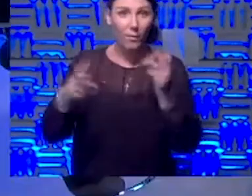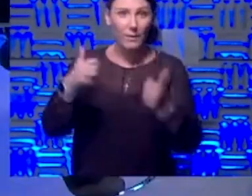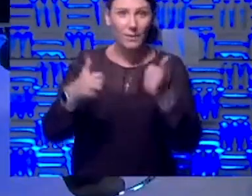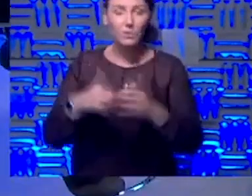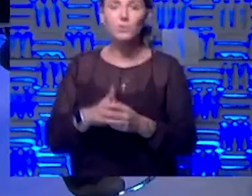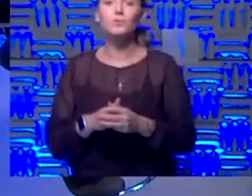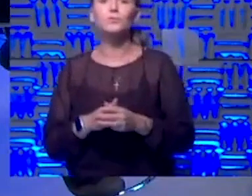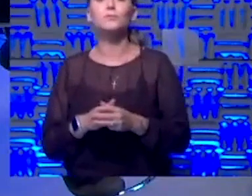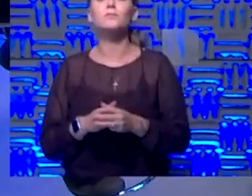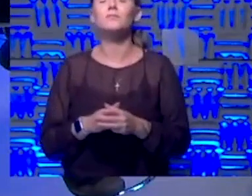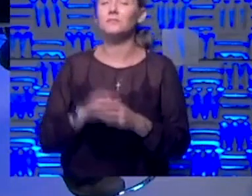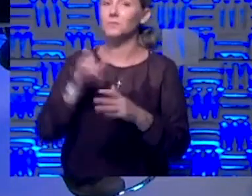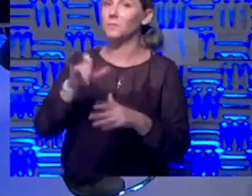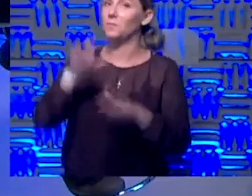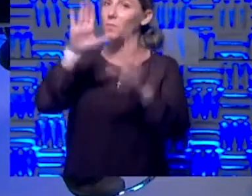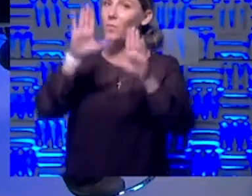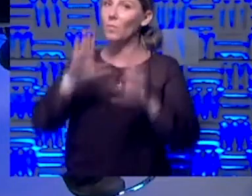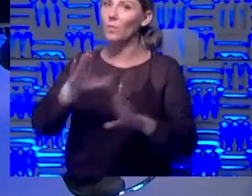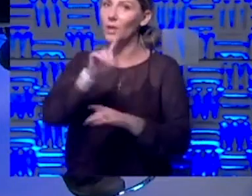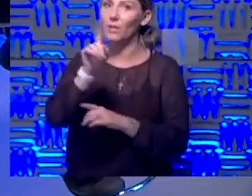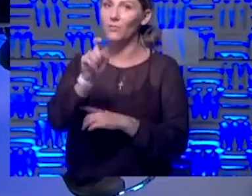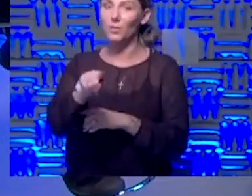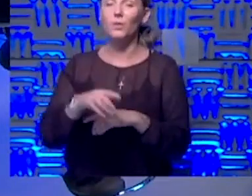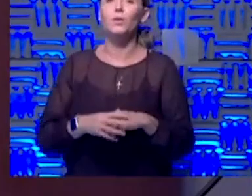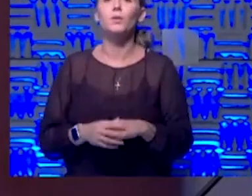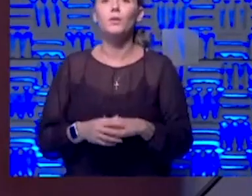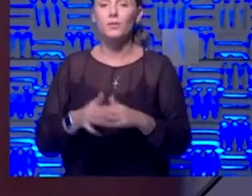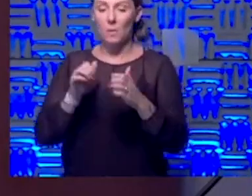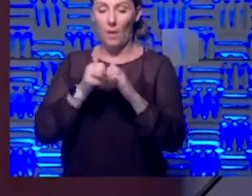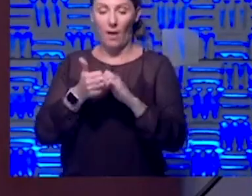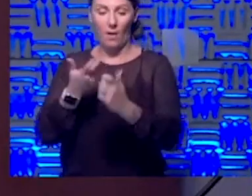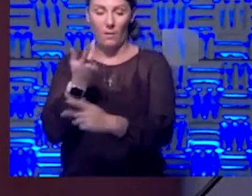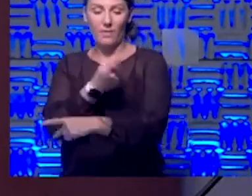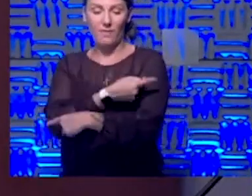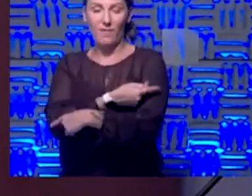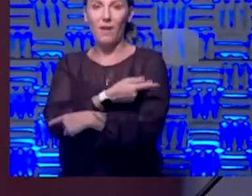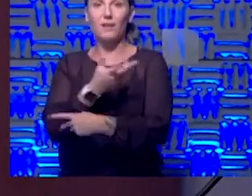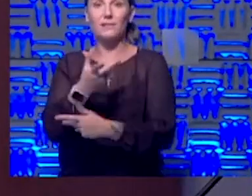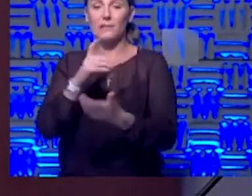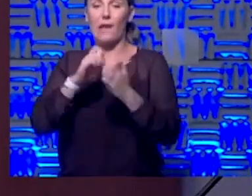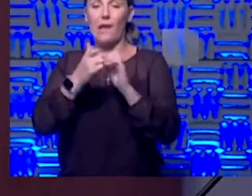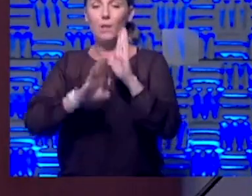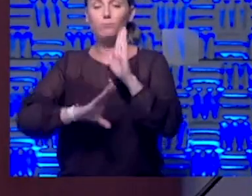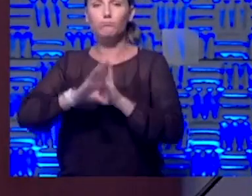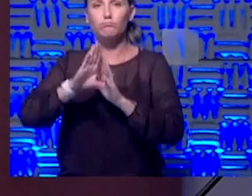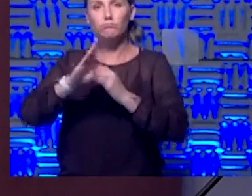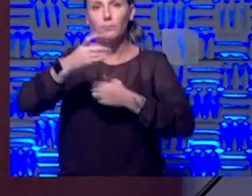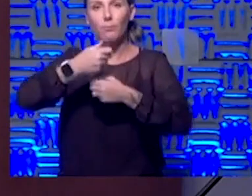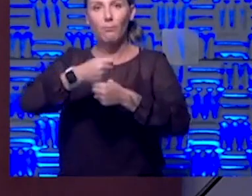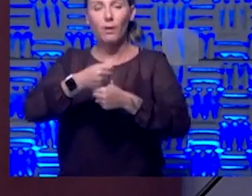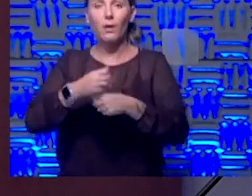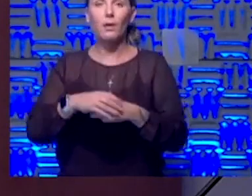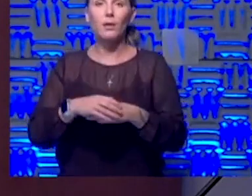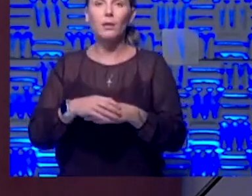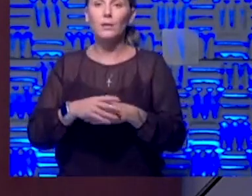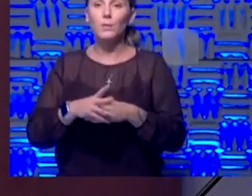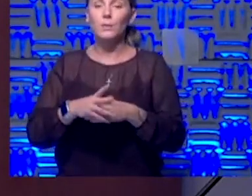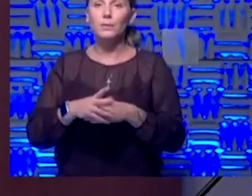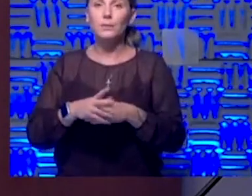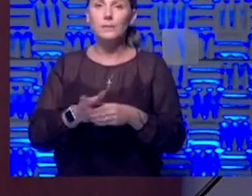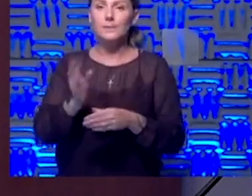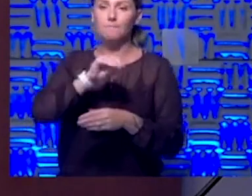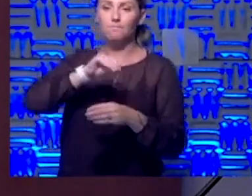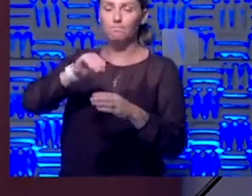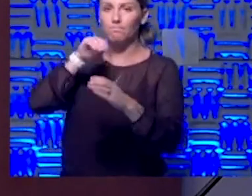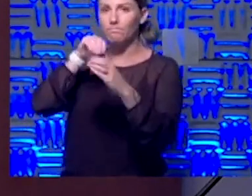This is a great question. Um, so the way this vaccine was developed, it was put inside a